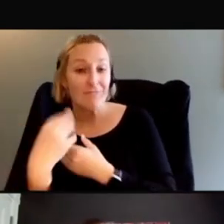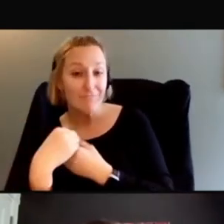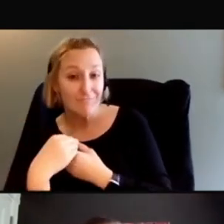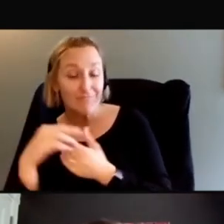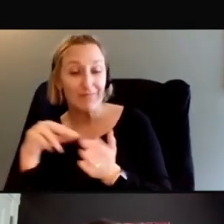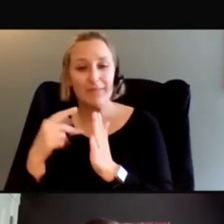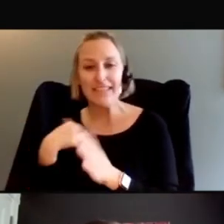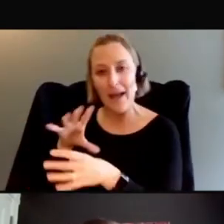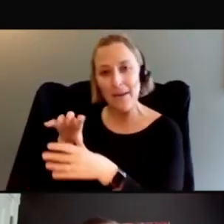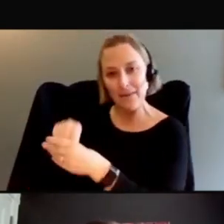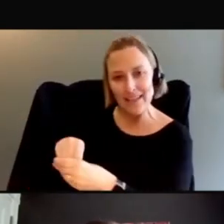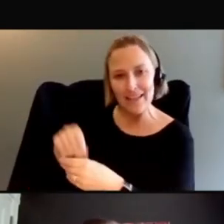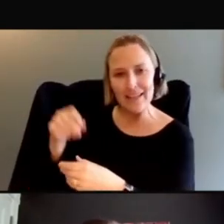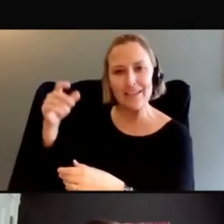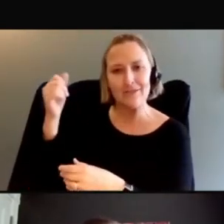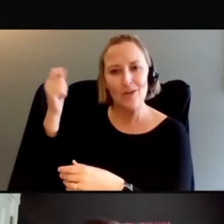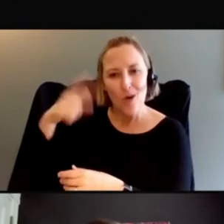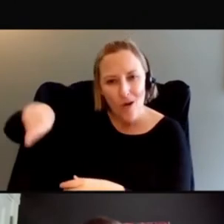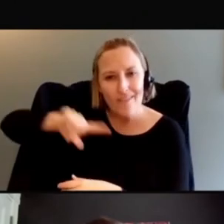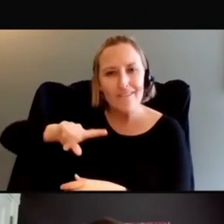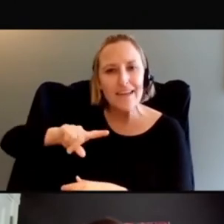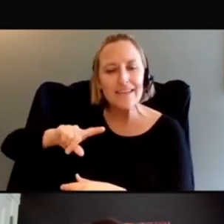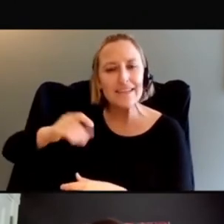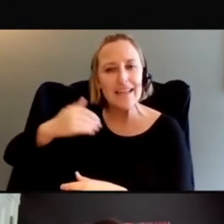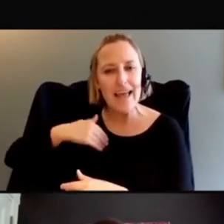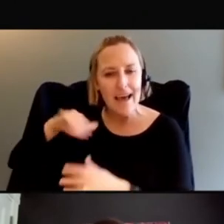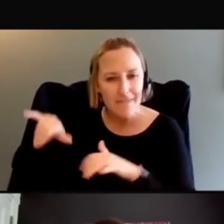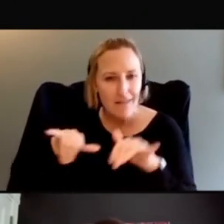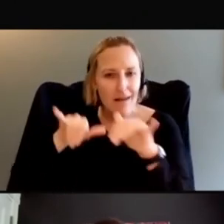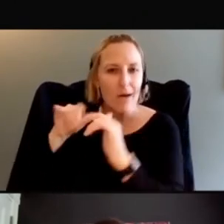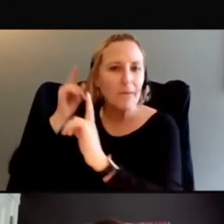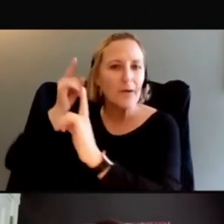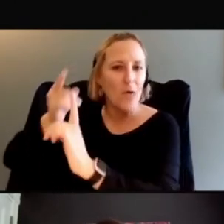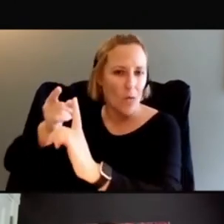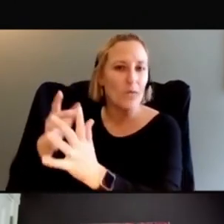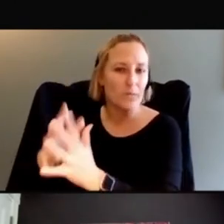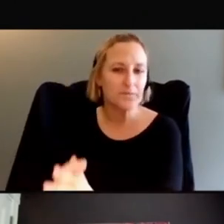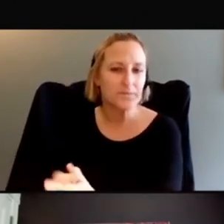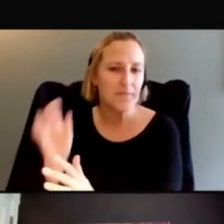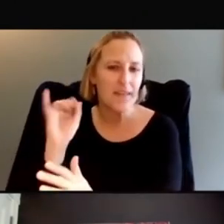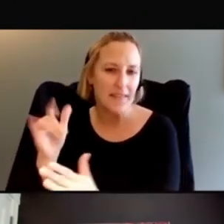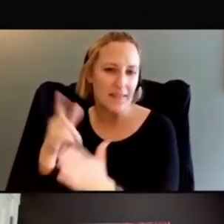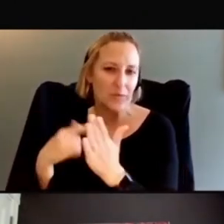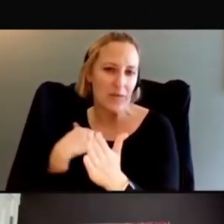all looking for something at the end. And that's what I've been developing.